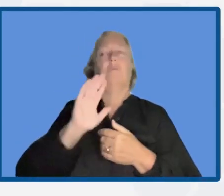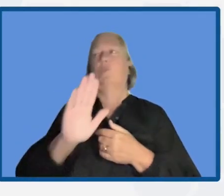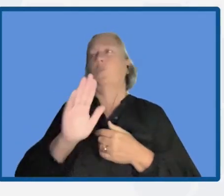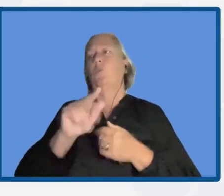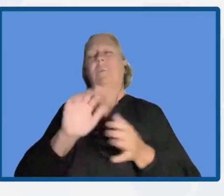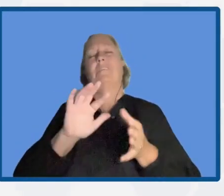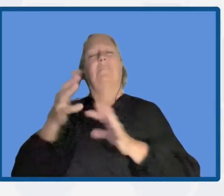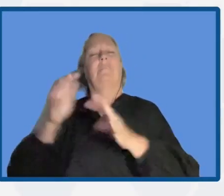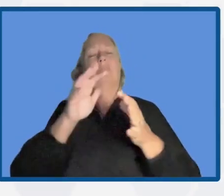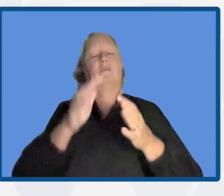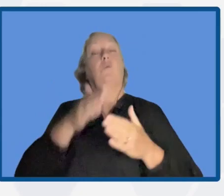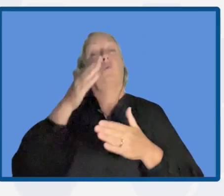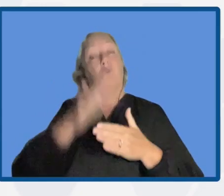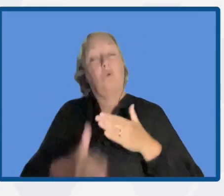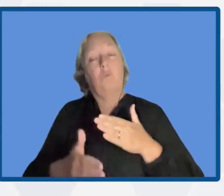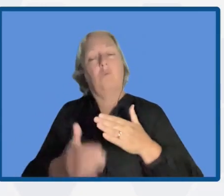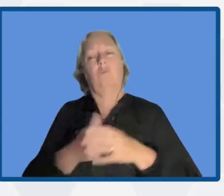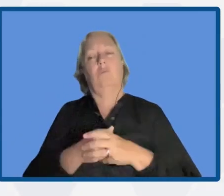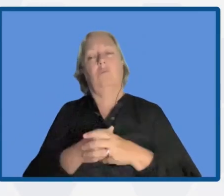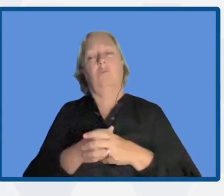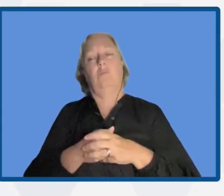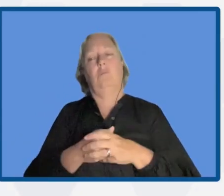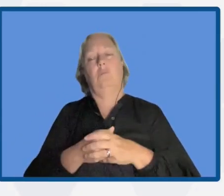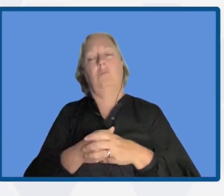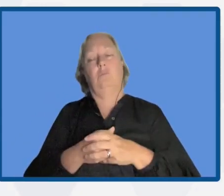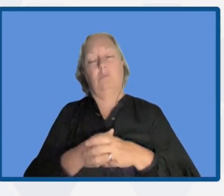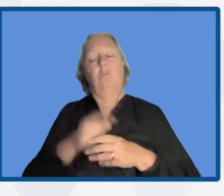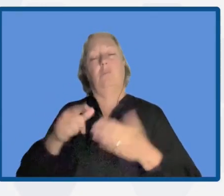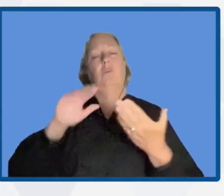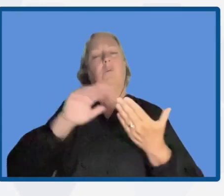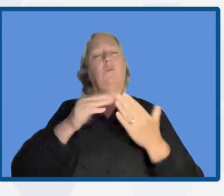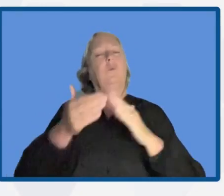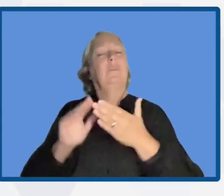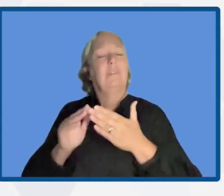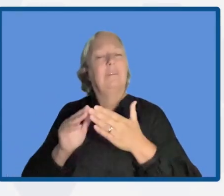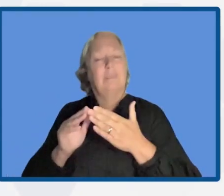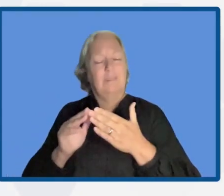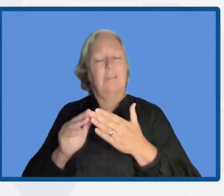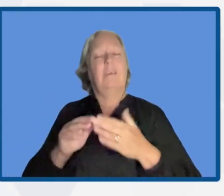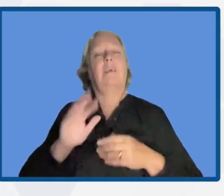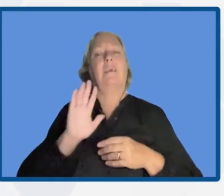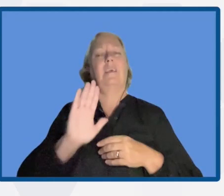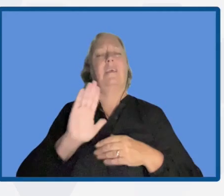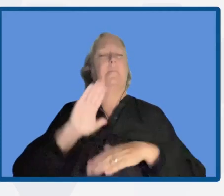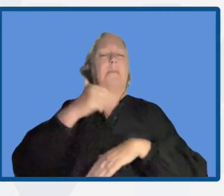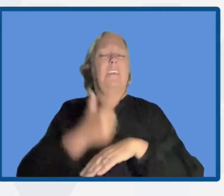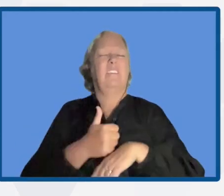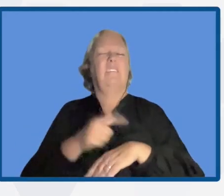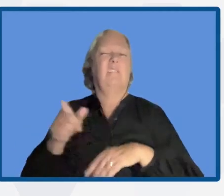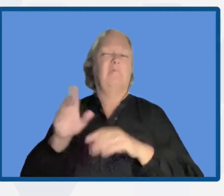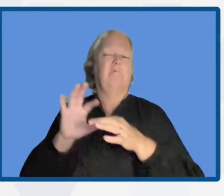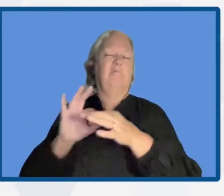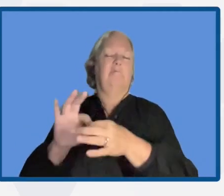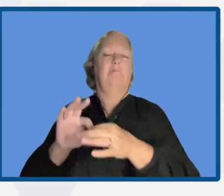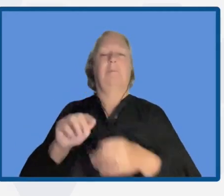Finally, community-based approaches, which are also based on ecosystems, bring